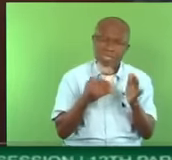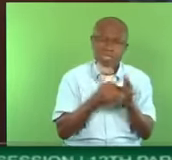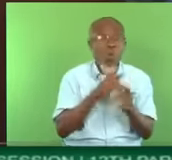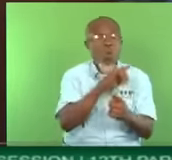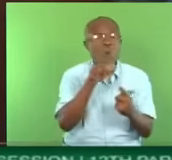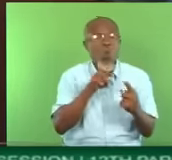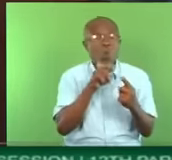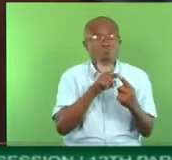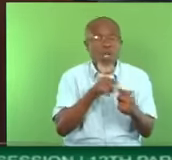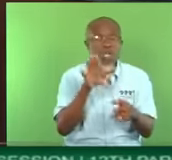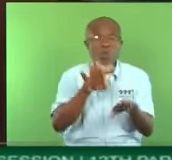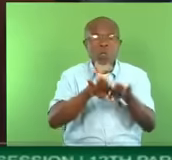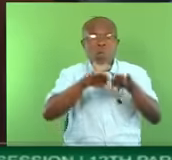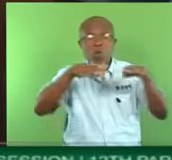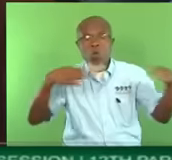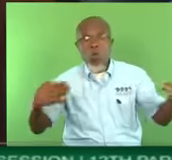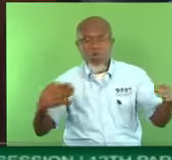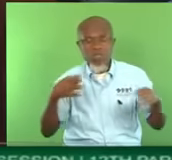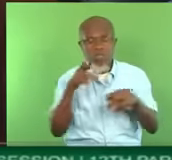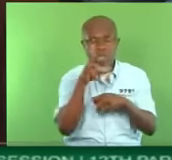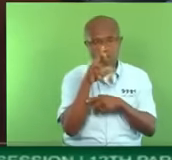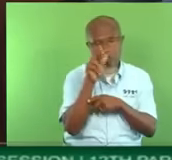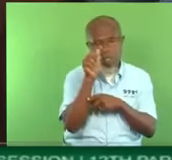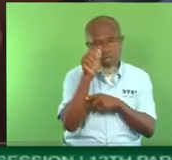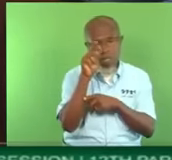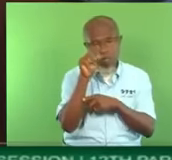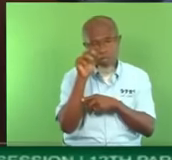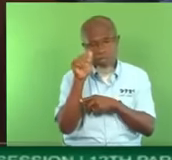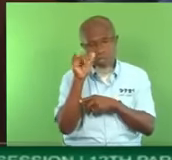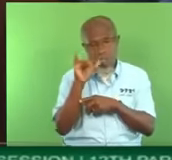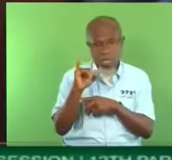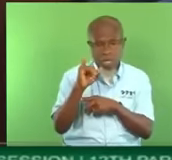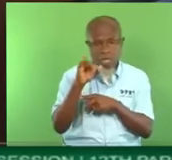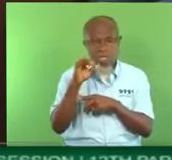opening the Ramai Trace Hindu School? When?